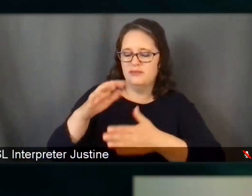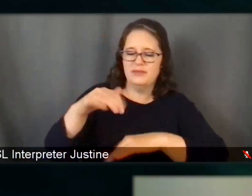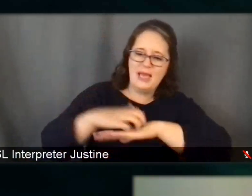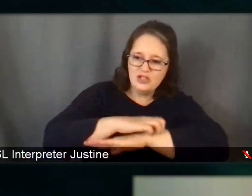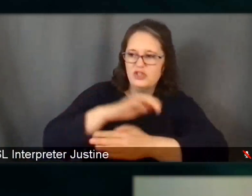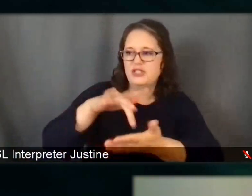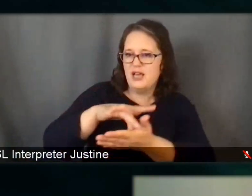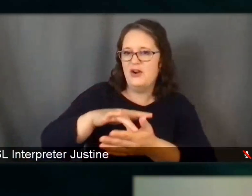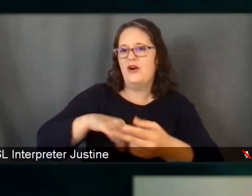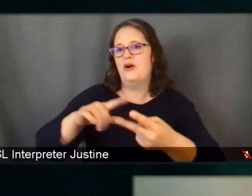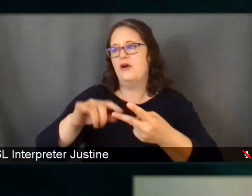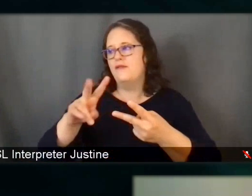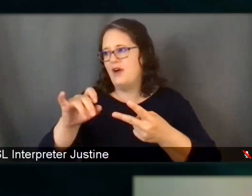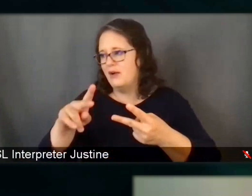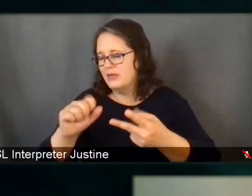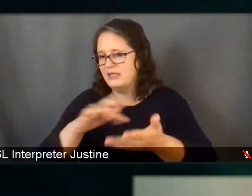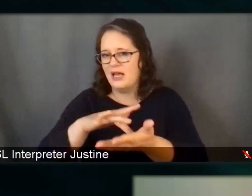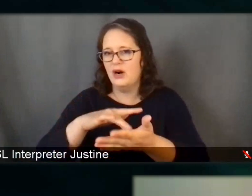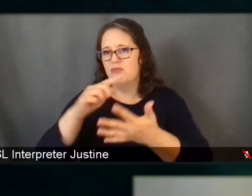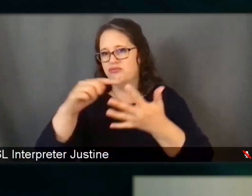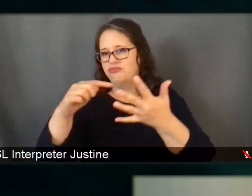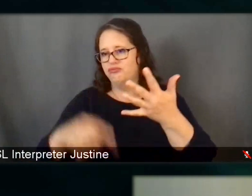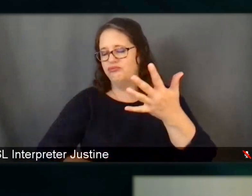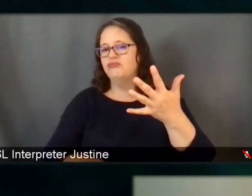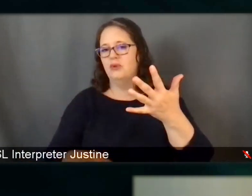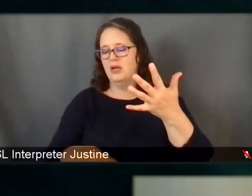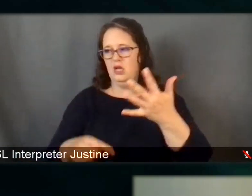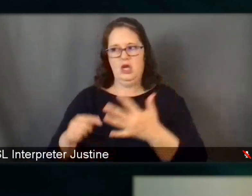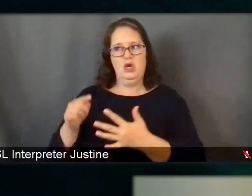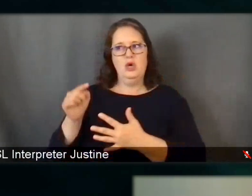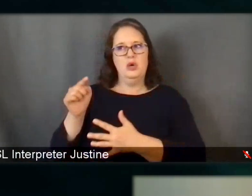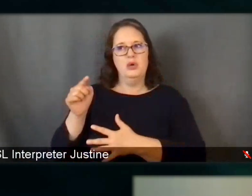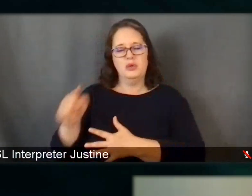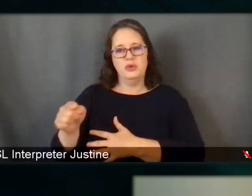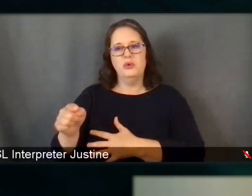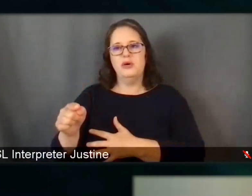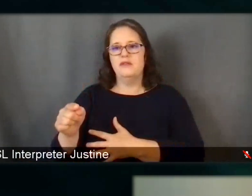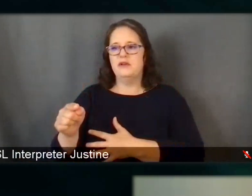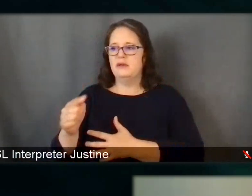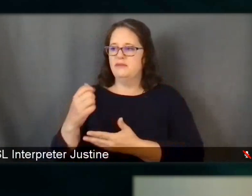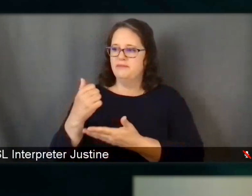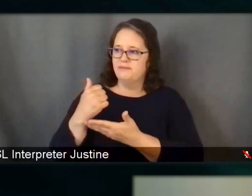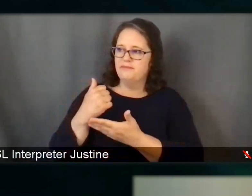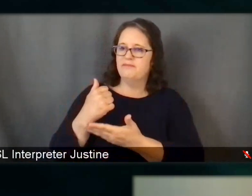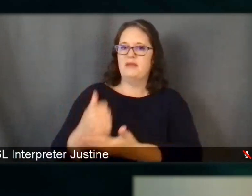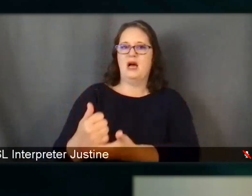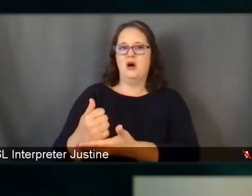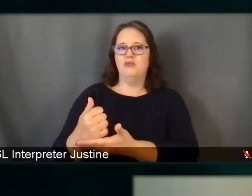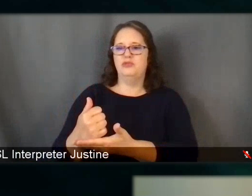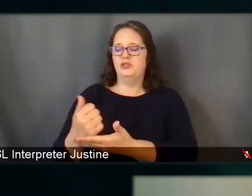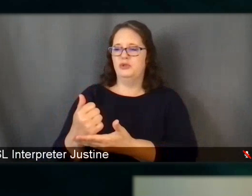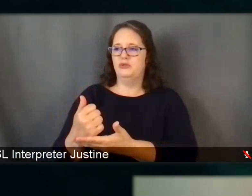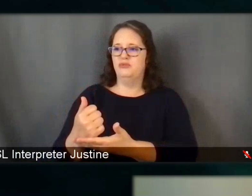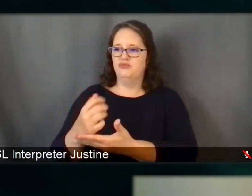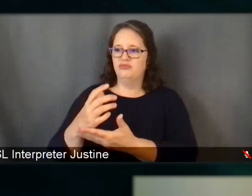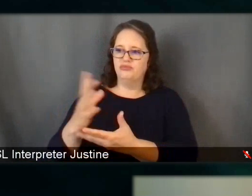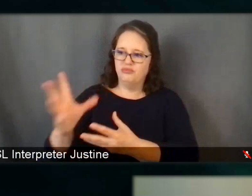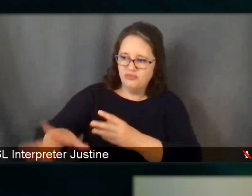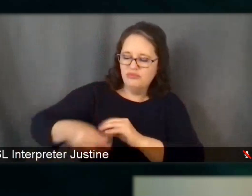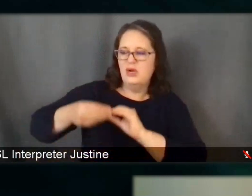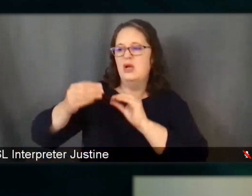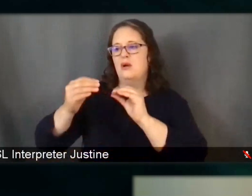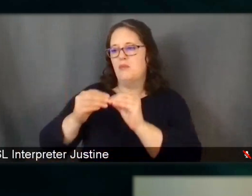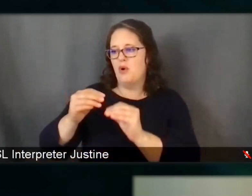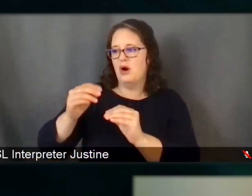Um, you've done really well at increasing the participation of communities of color in our viral studies. Uh, the NCI looks